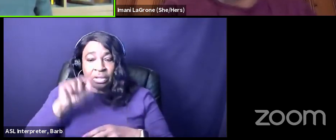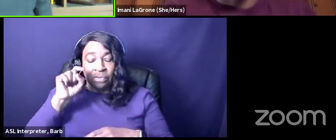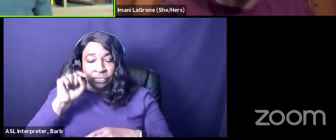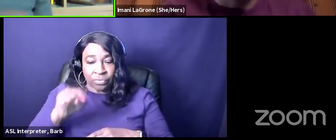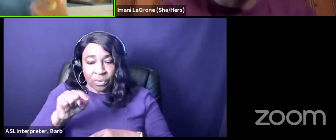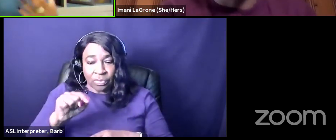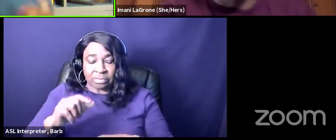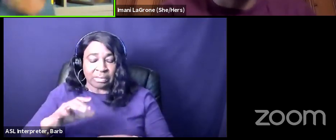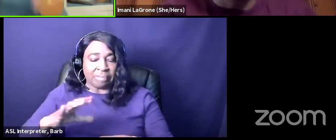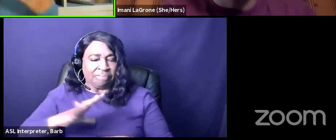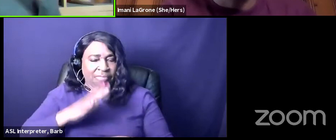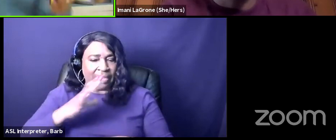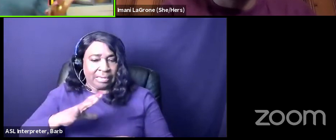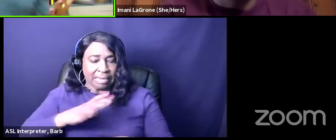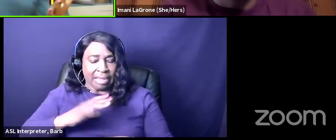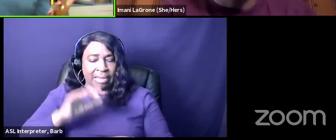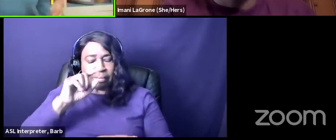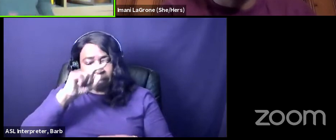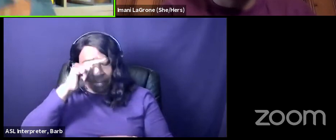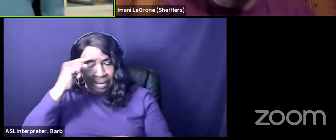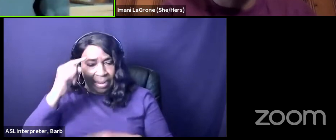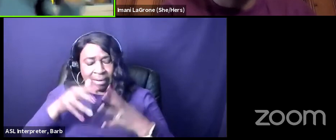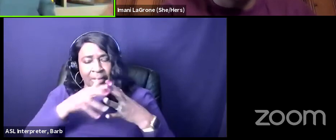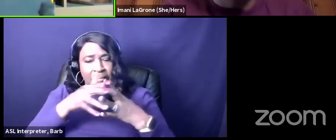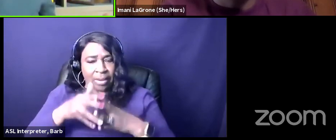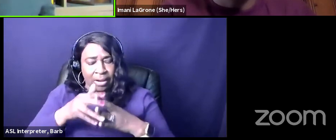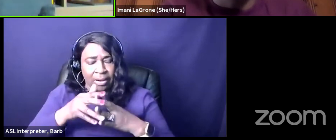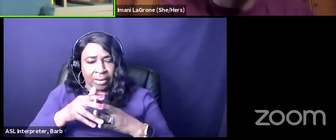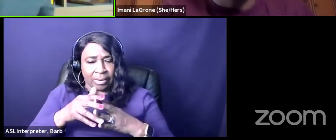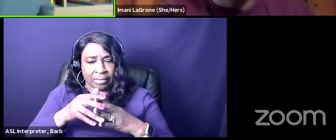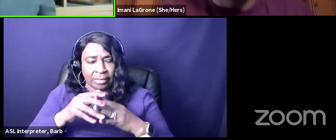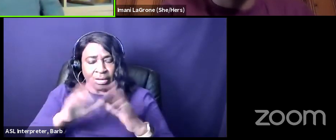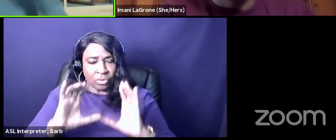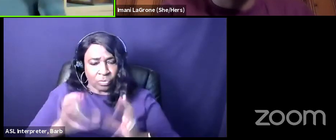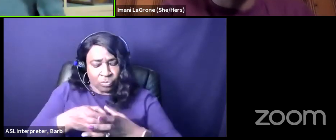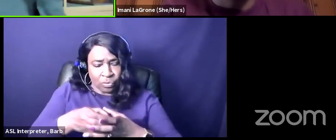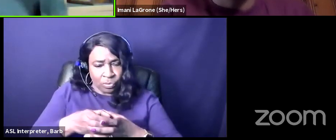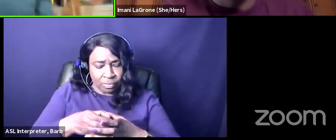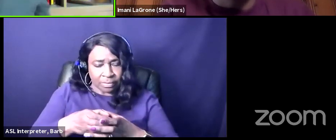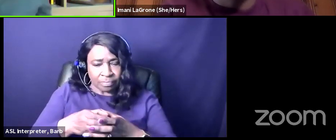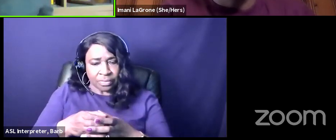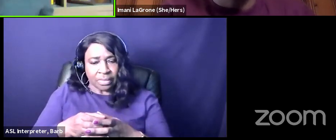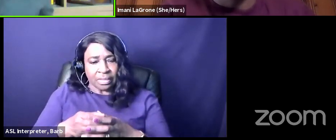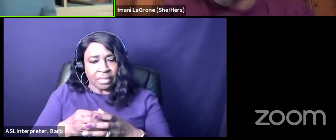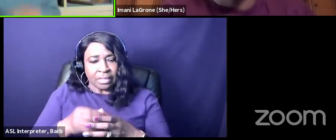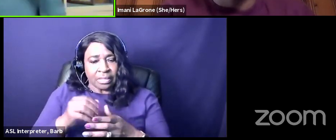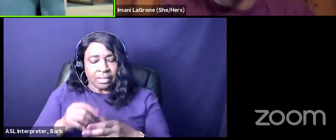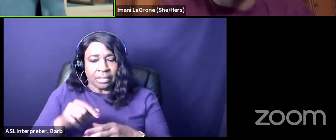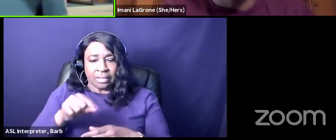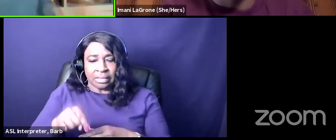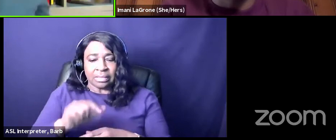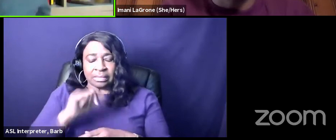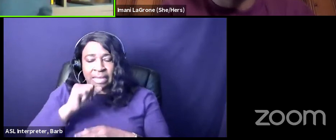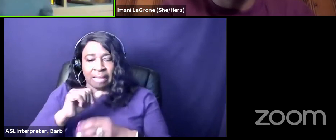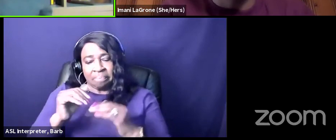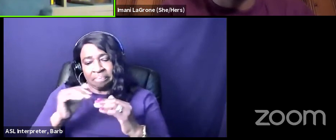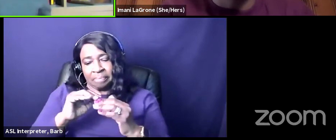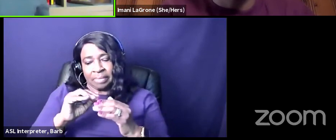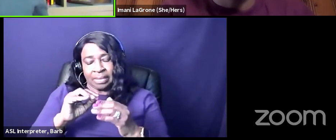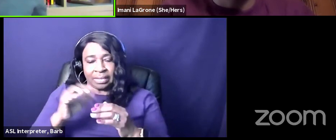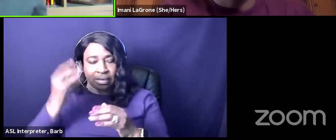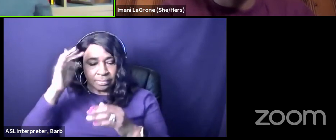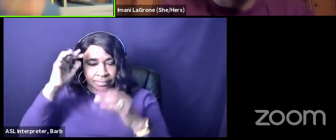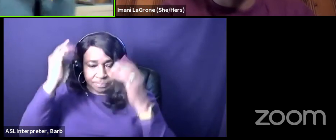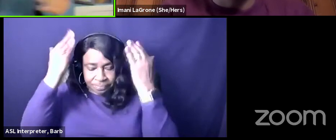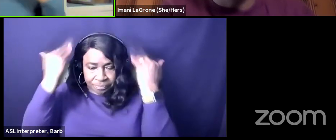and so i'm thinking about someone like stacy abrams who isn't a size six who isn't fair skinned who doesn't have long